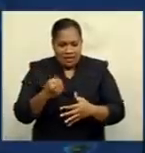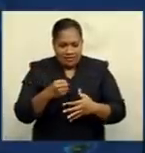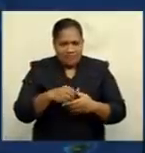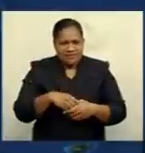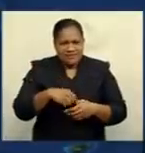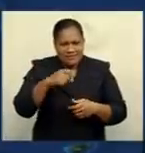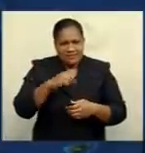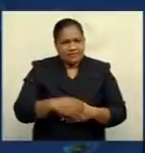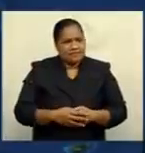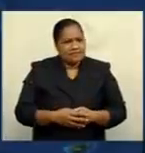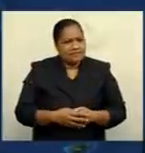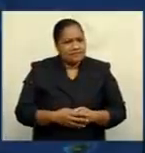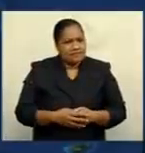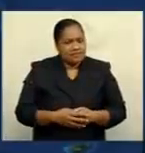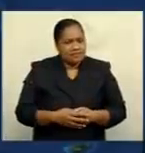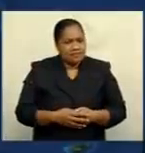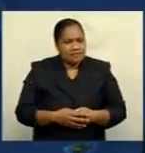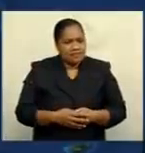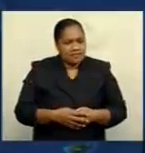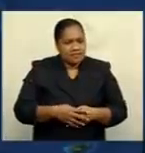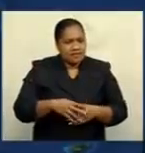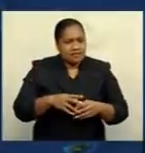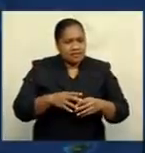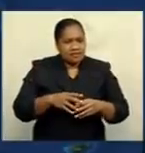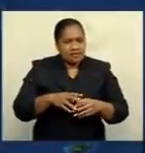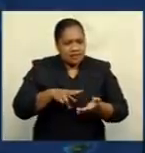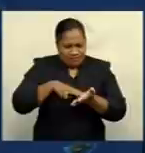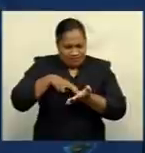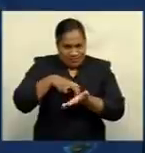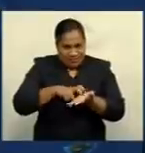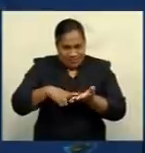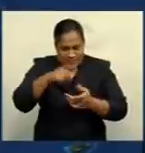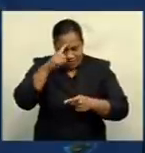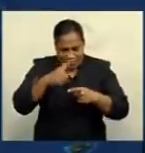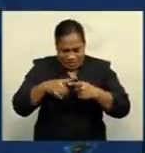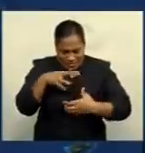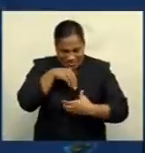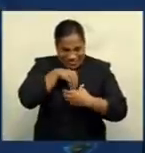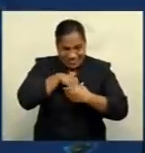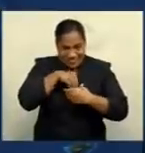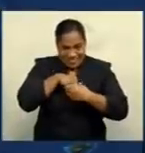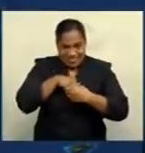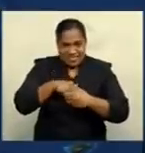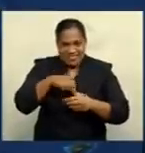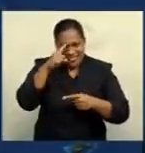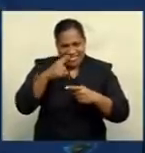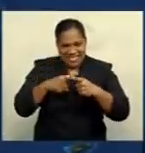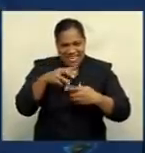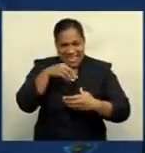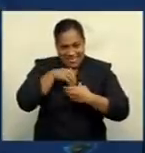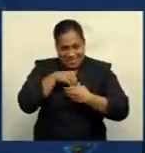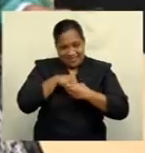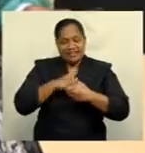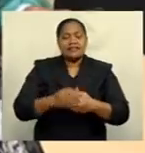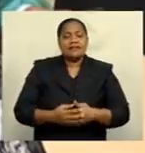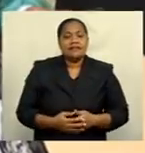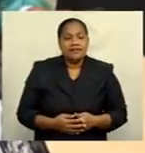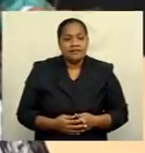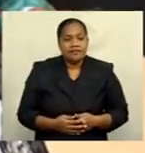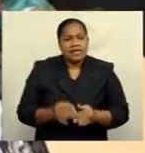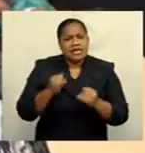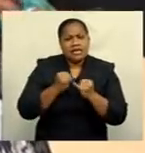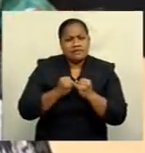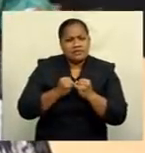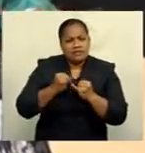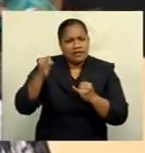comorbidities have ranged from ischemic heart disease, morbid obesity, severe